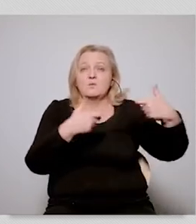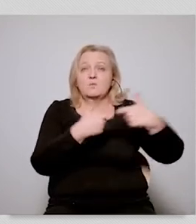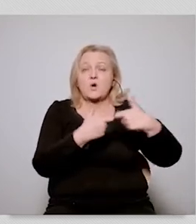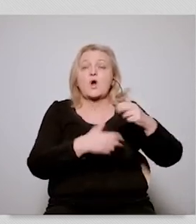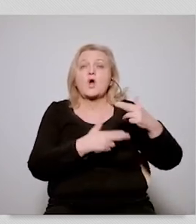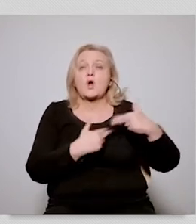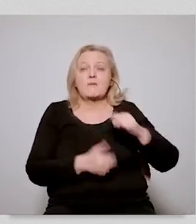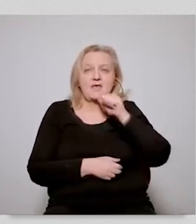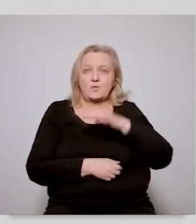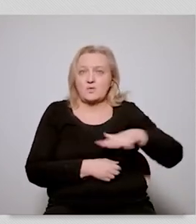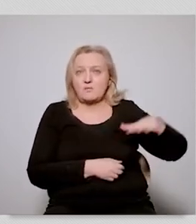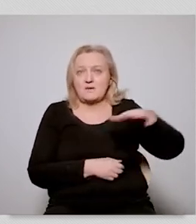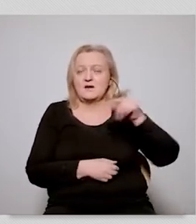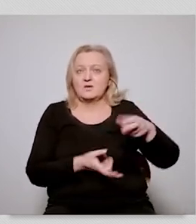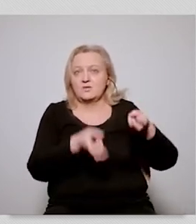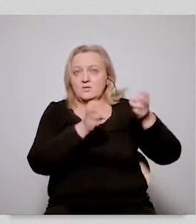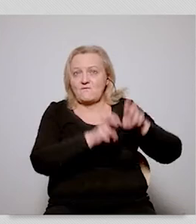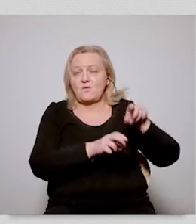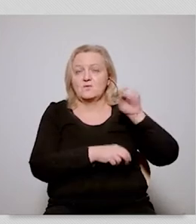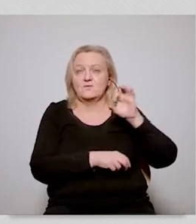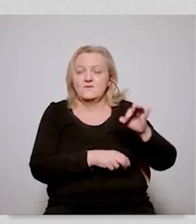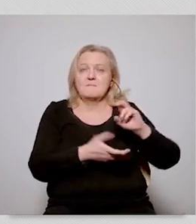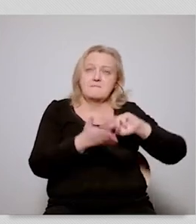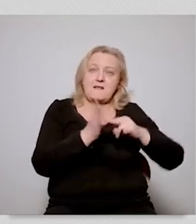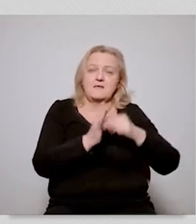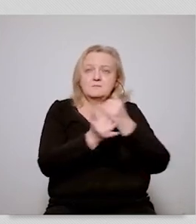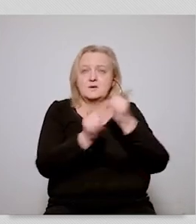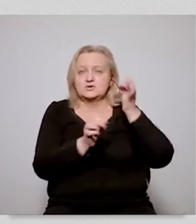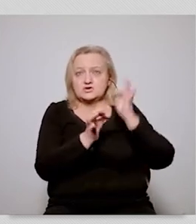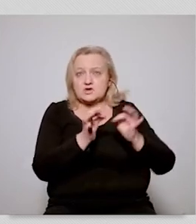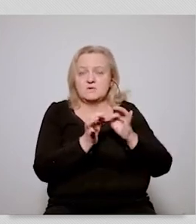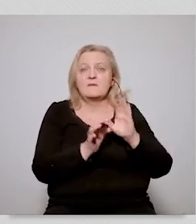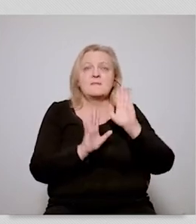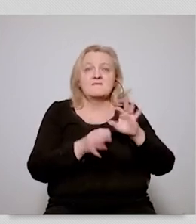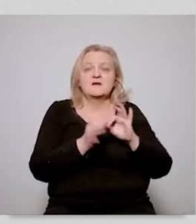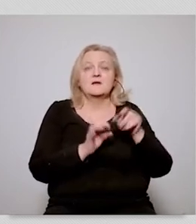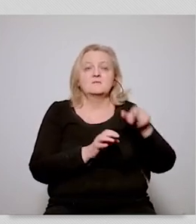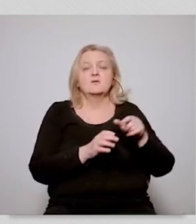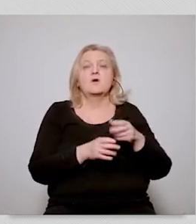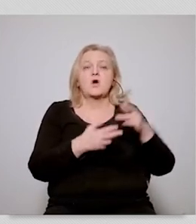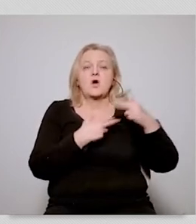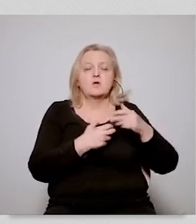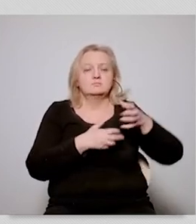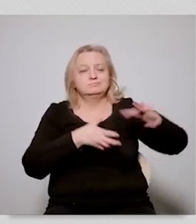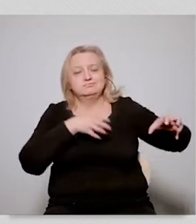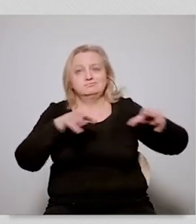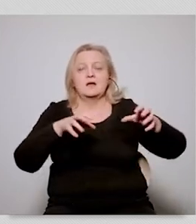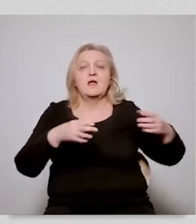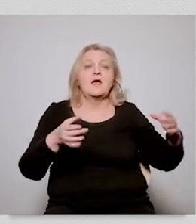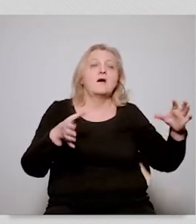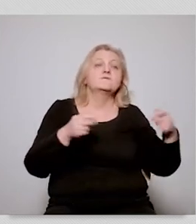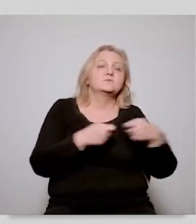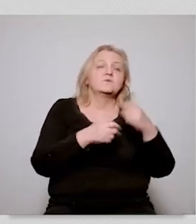is a very closed topic it is not open even within the european commission so the different